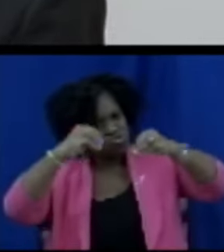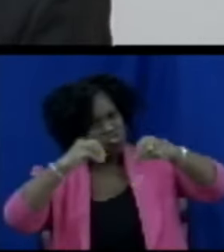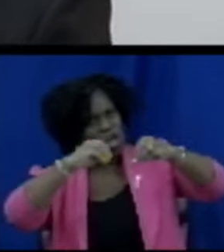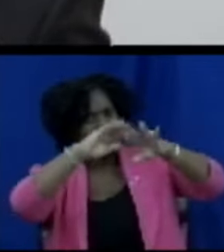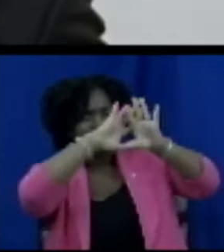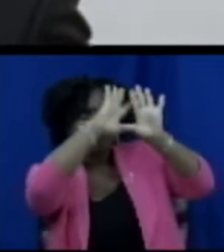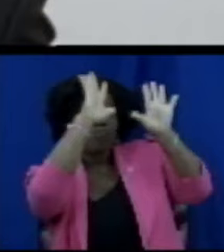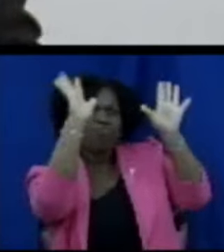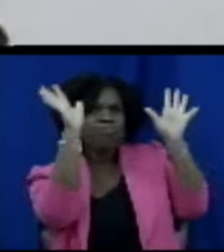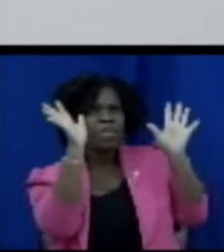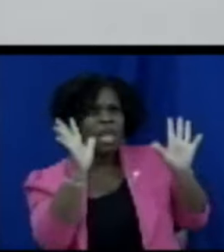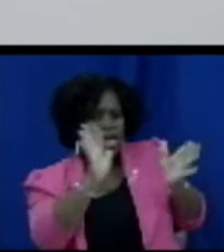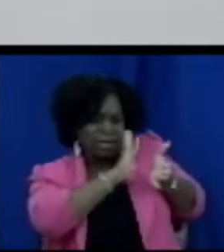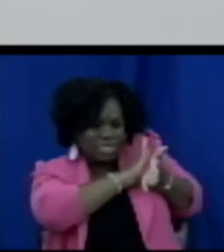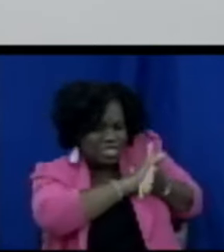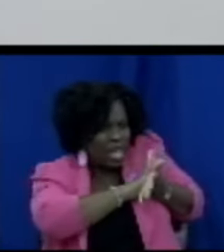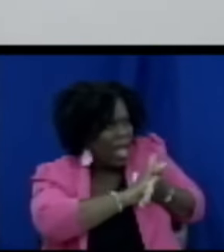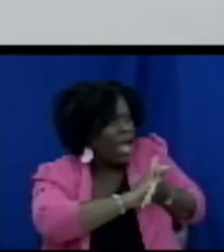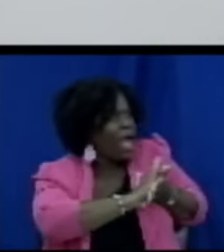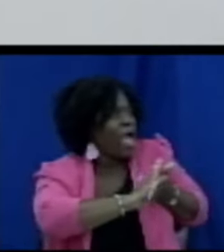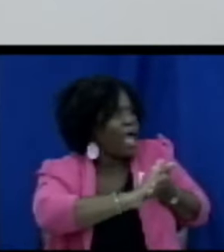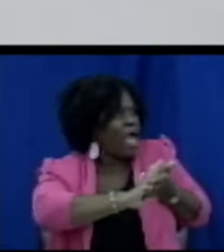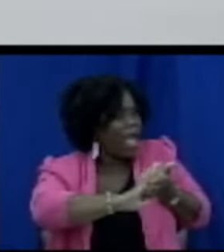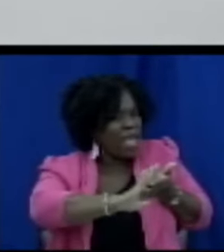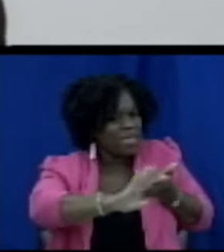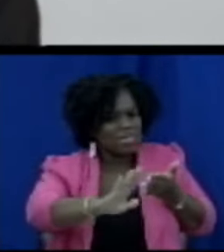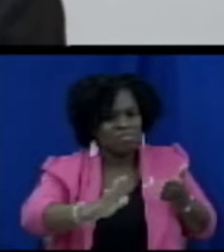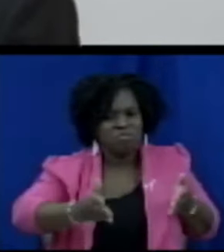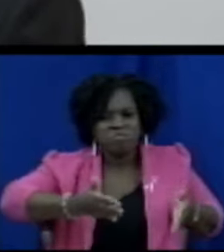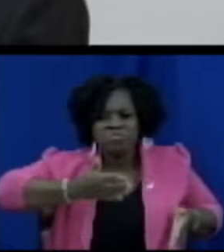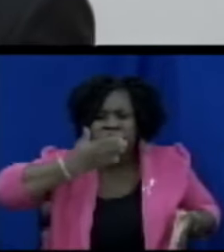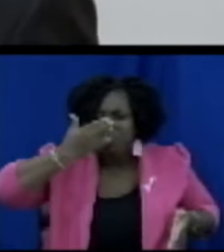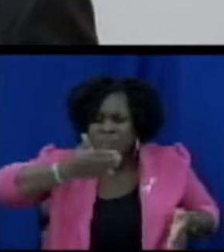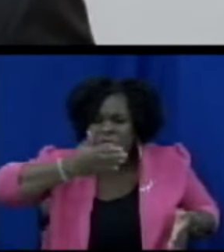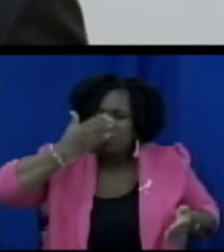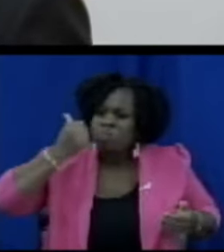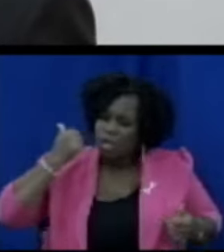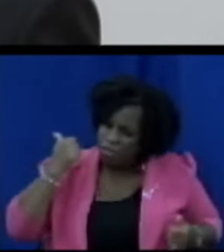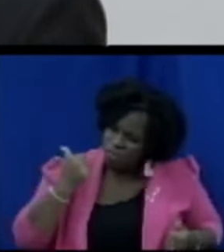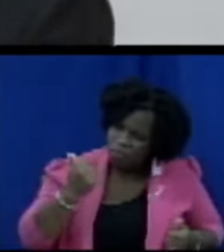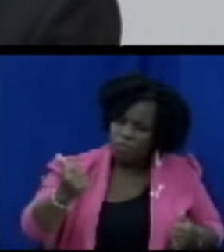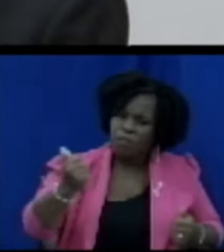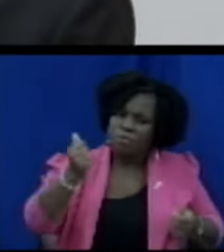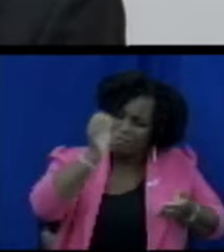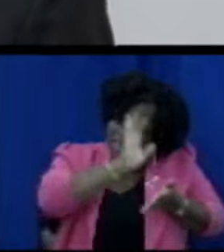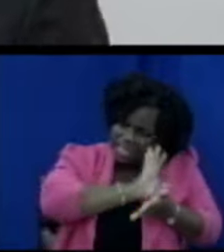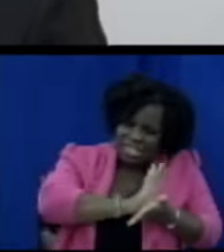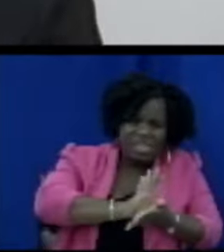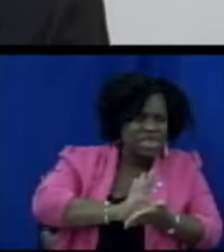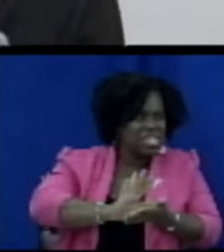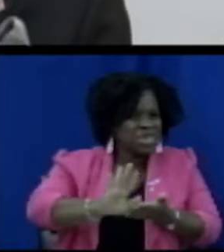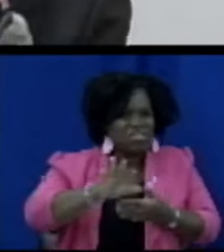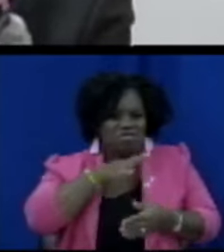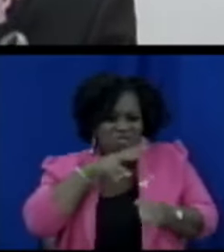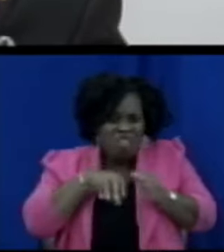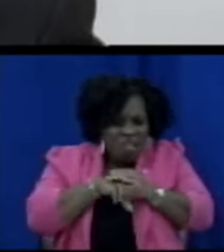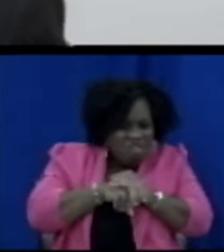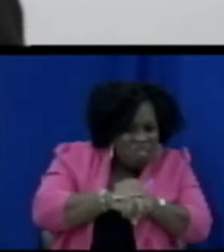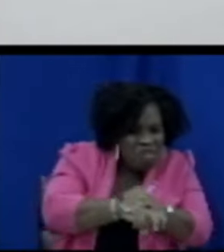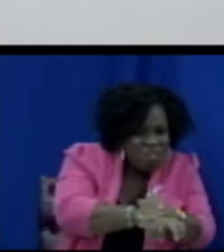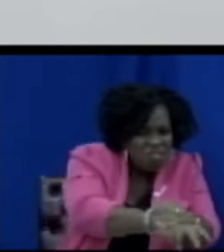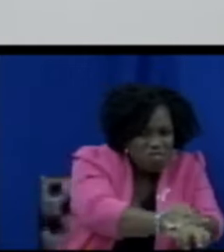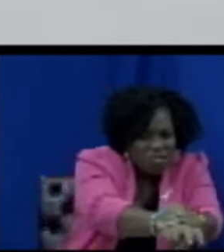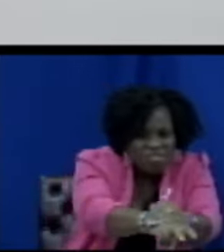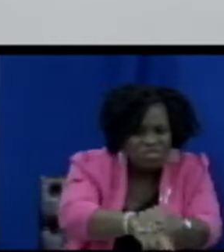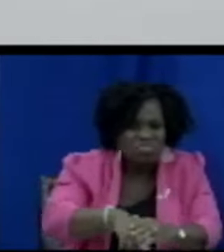make sure that they are hygienically fit no cockroaches and rats running